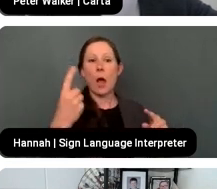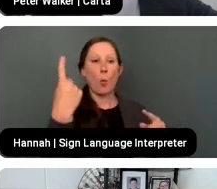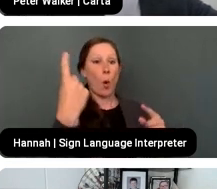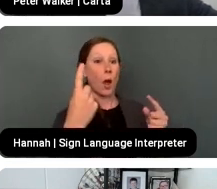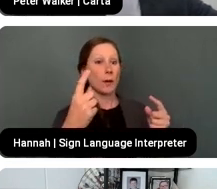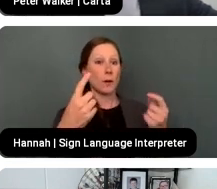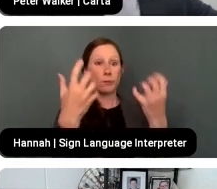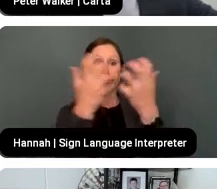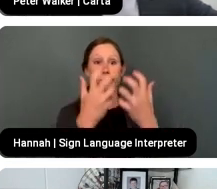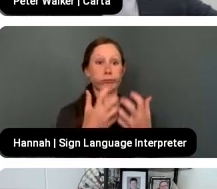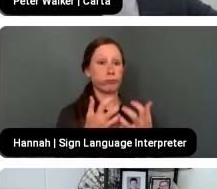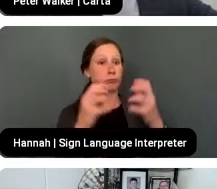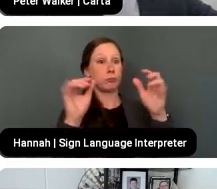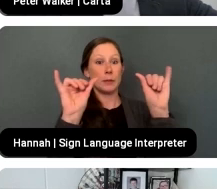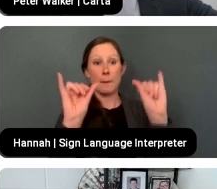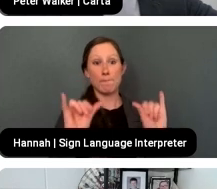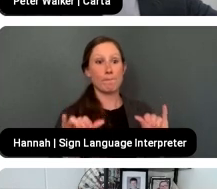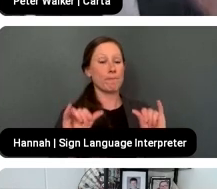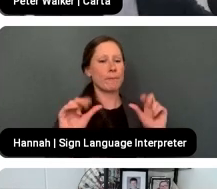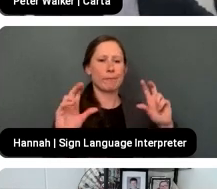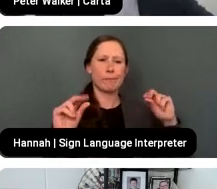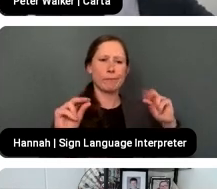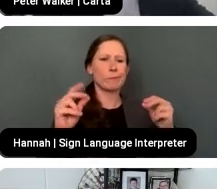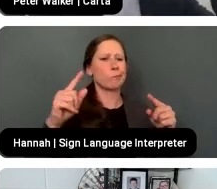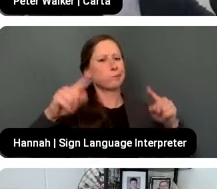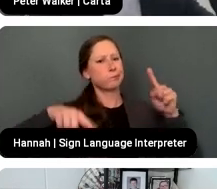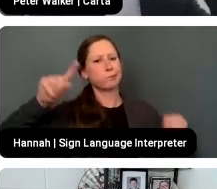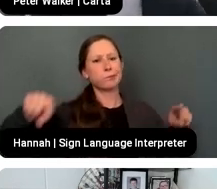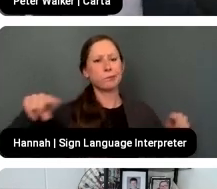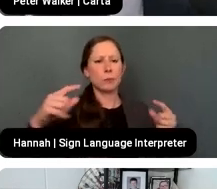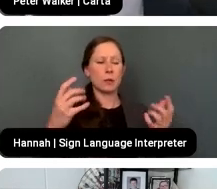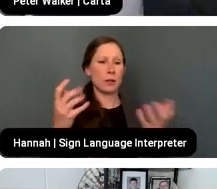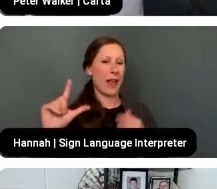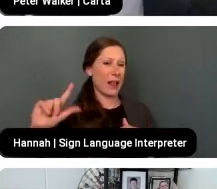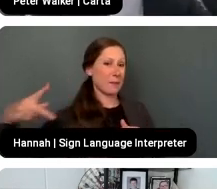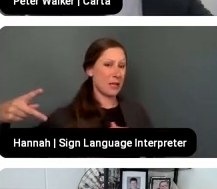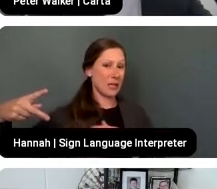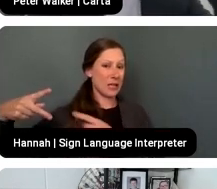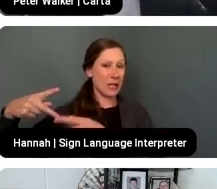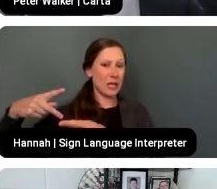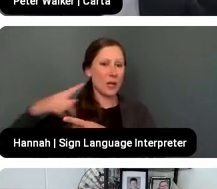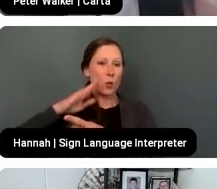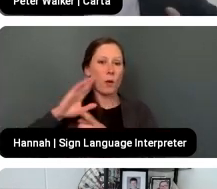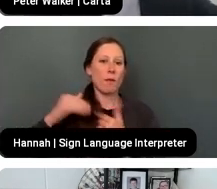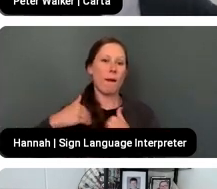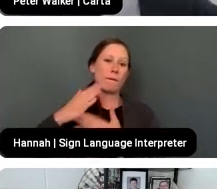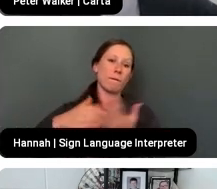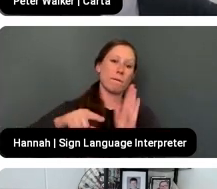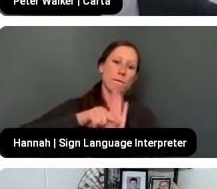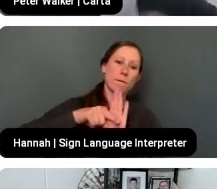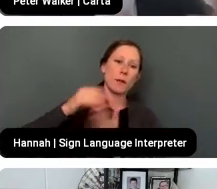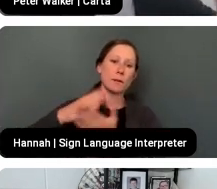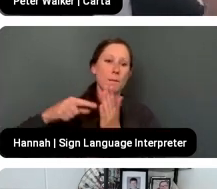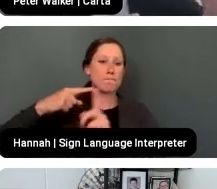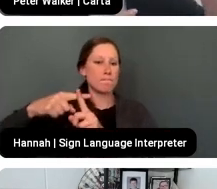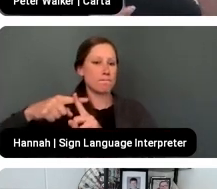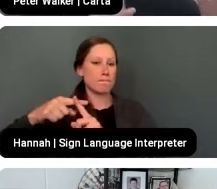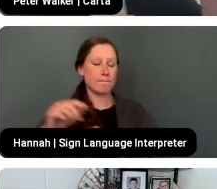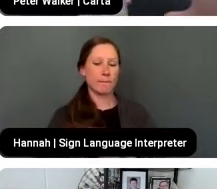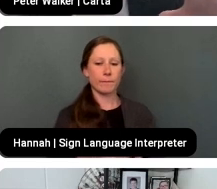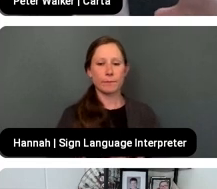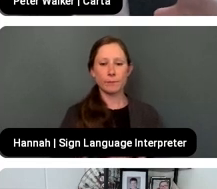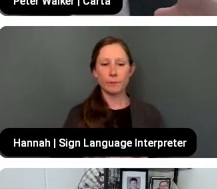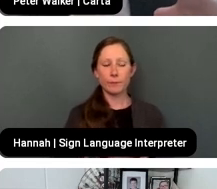it is interesting that that would be, you know, it might actually be a trade-off on the LP side. Okay. First sort of data